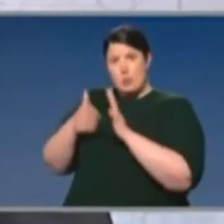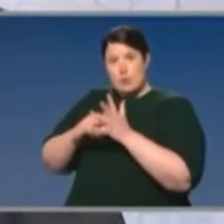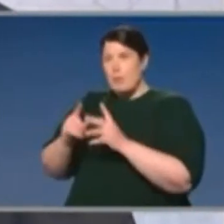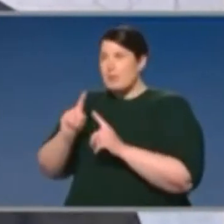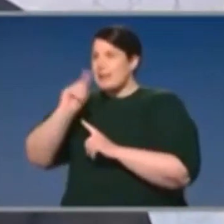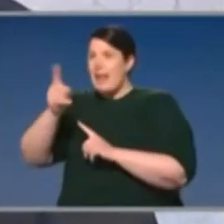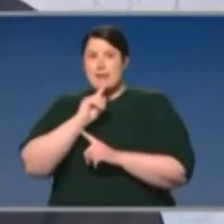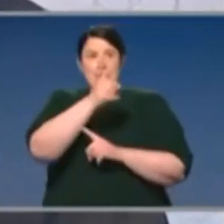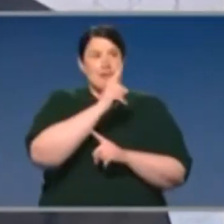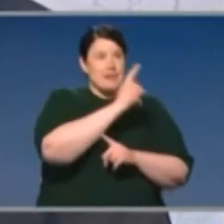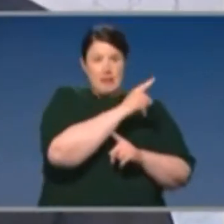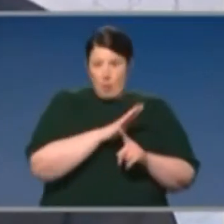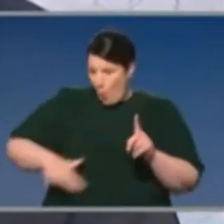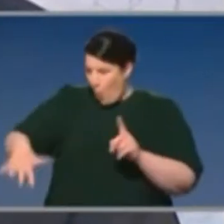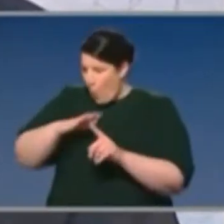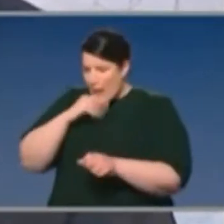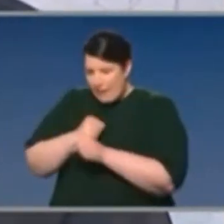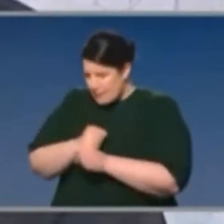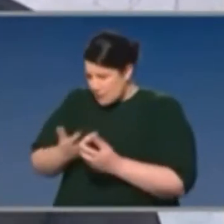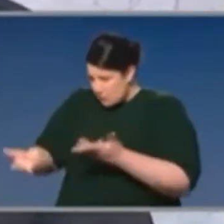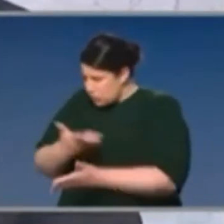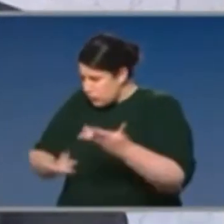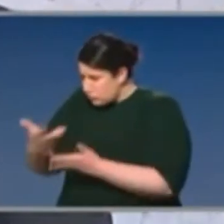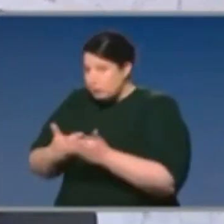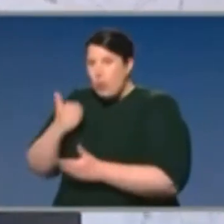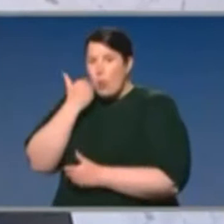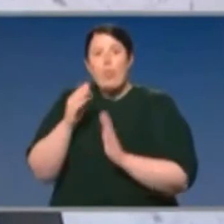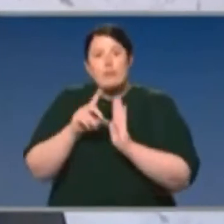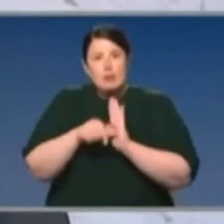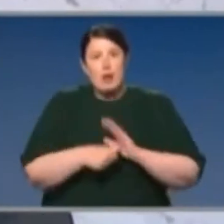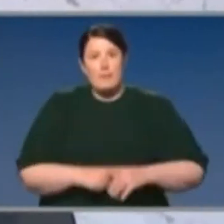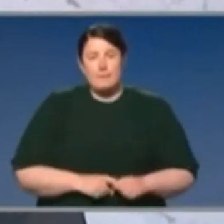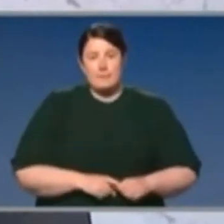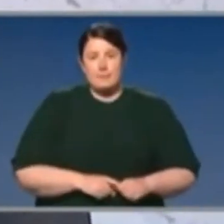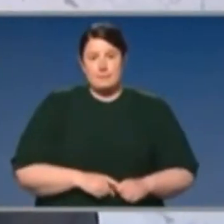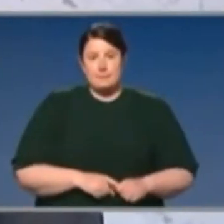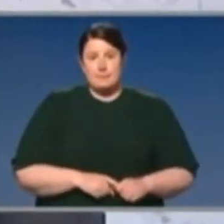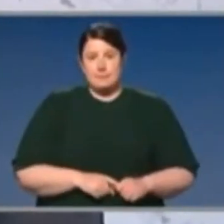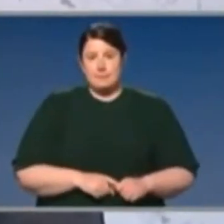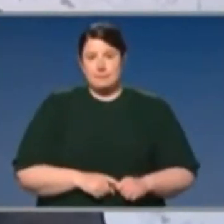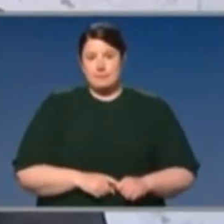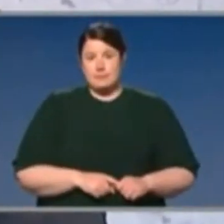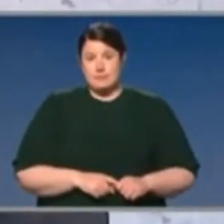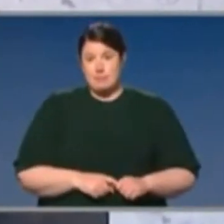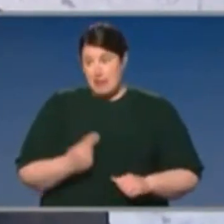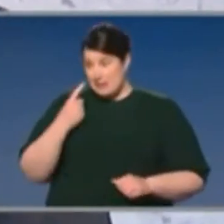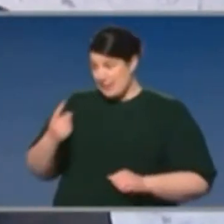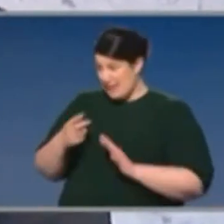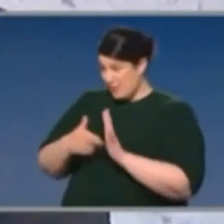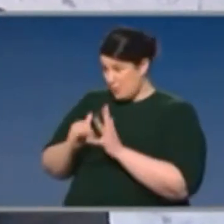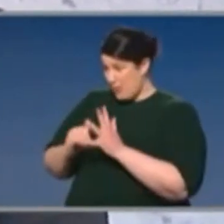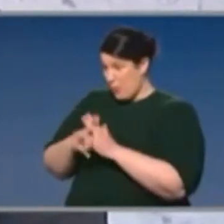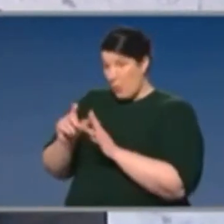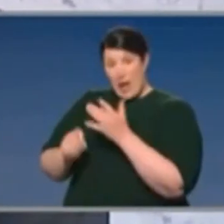would be talking to every element of their government every single day and all the time. But I think there is a lot to learn from what's happening in New South